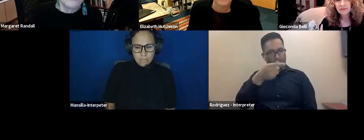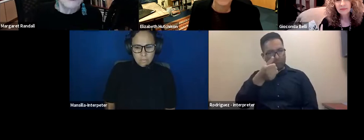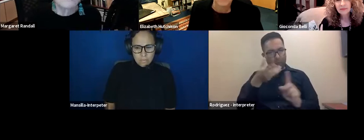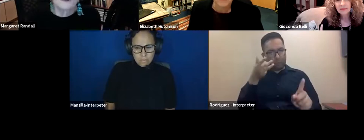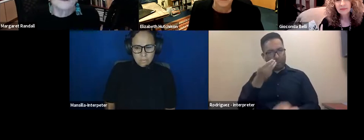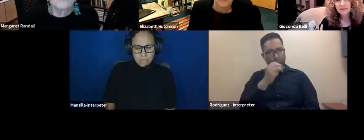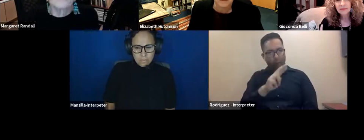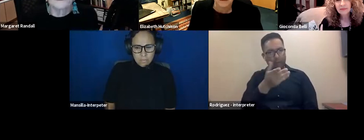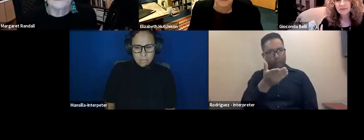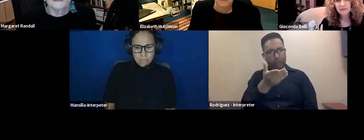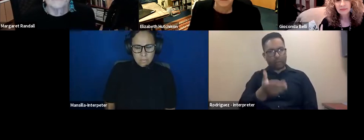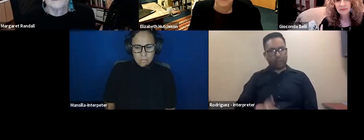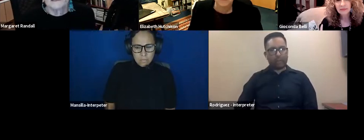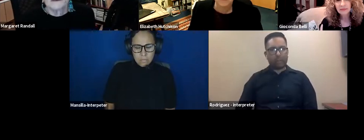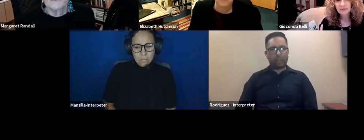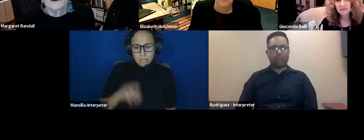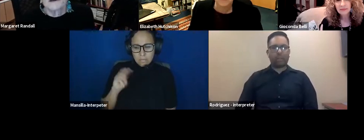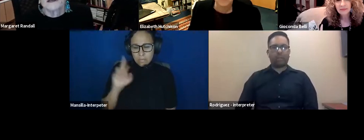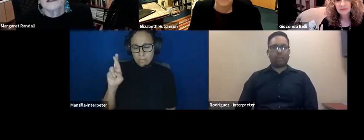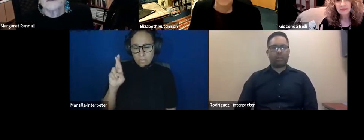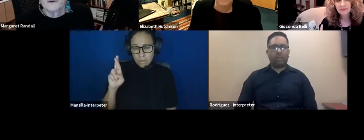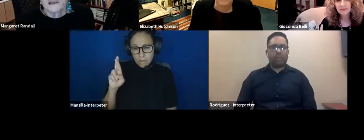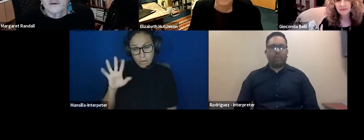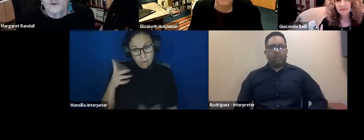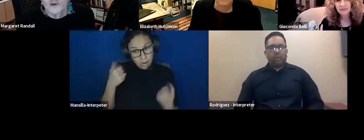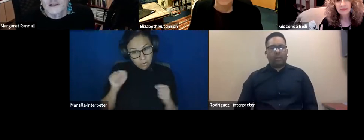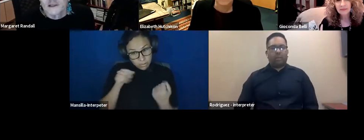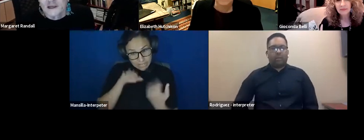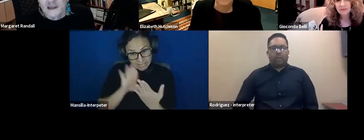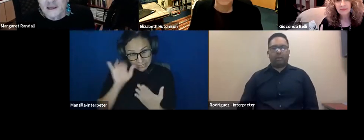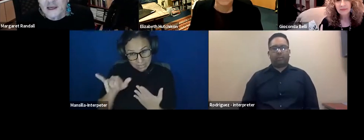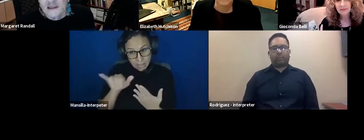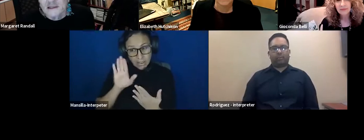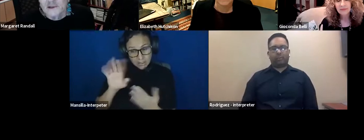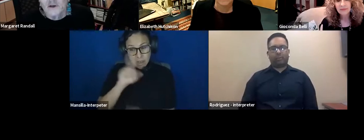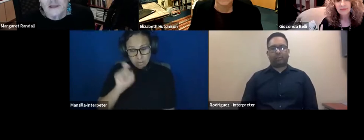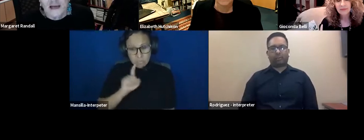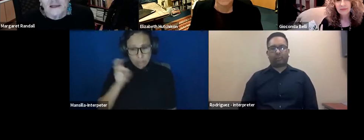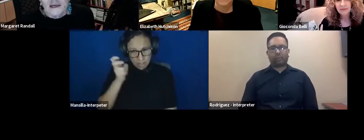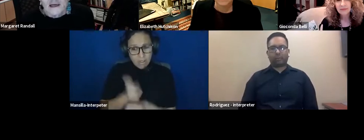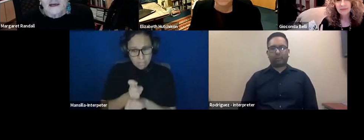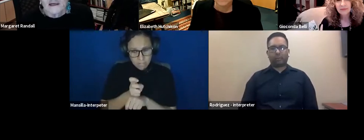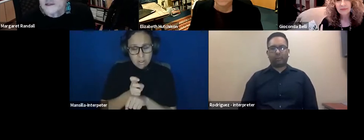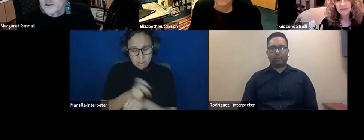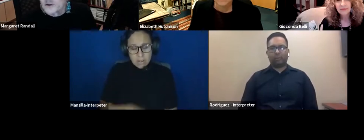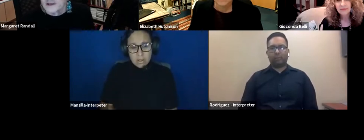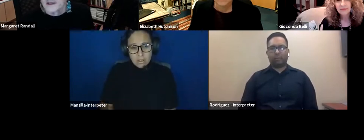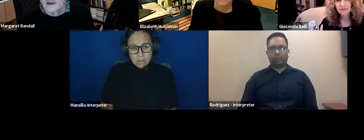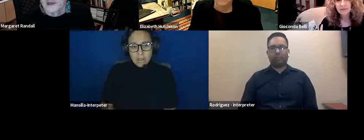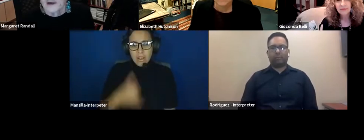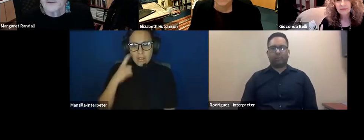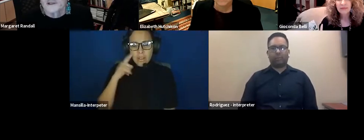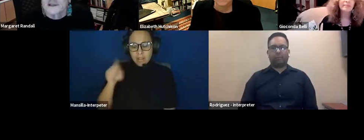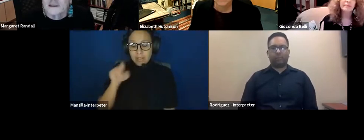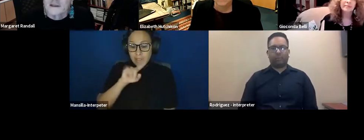Well, I'll try to address that. I mean, it's a very, it's a very tough question and I think it has to be looked at, uh, historically.